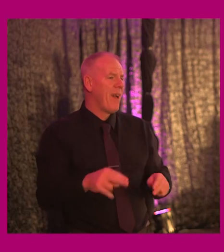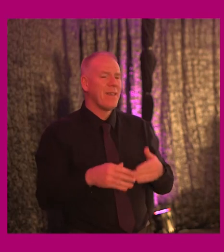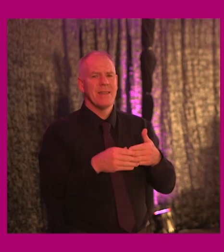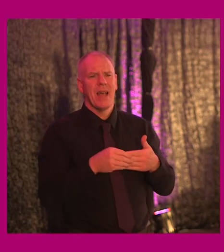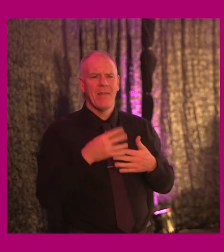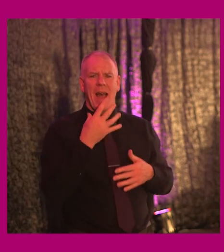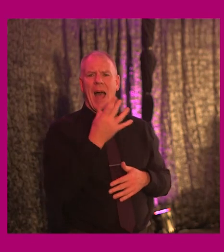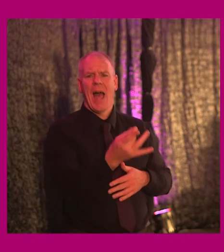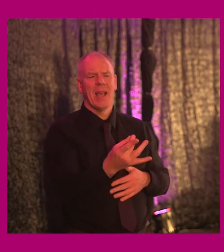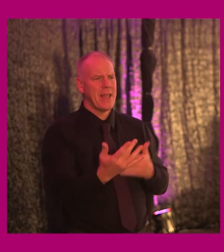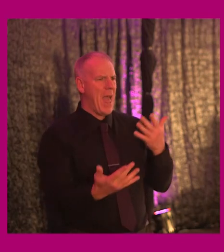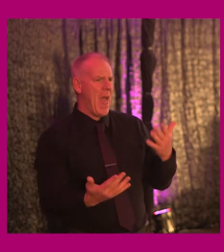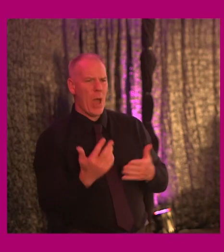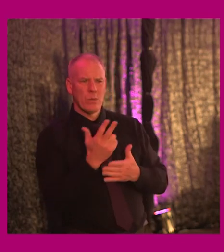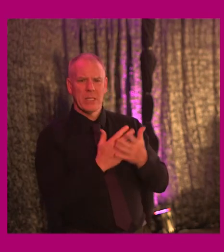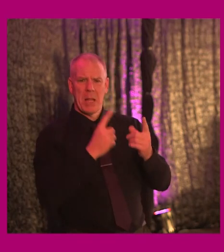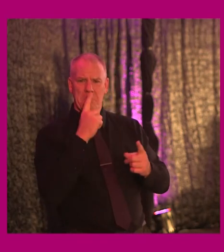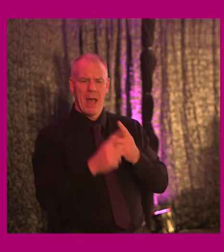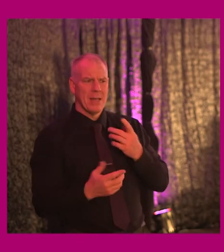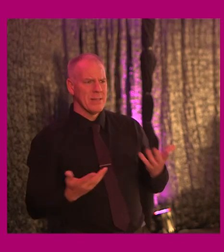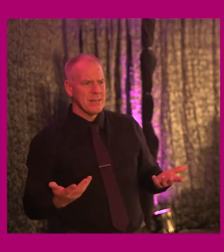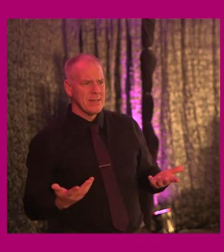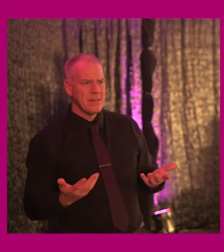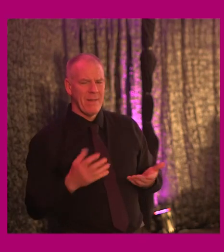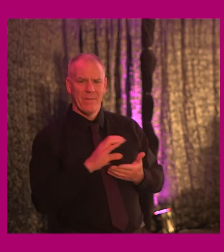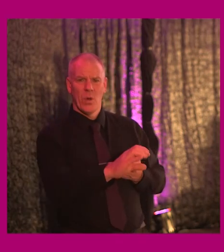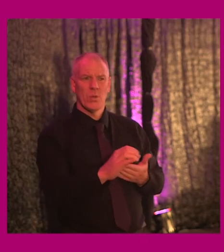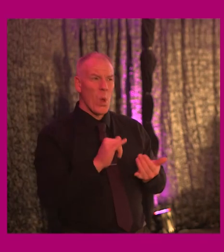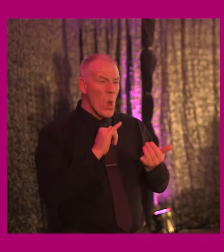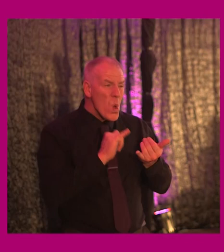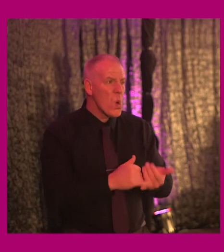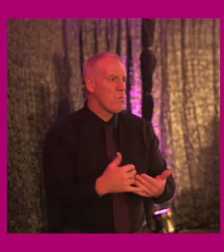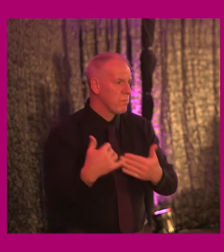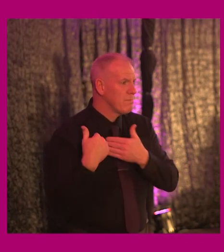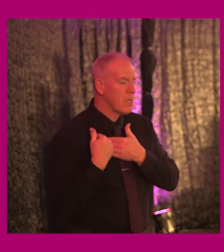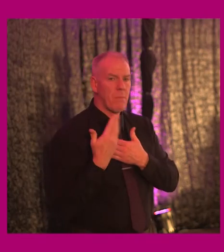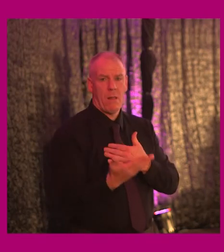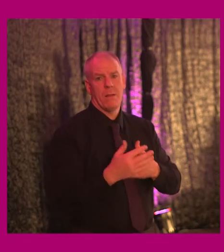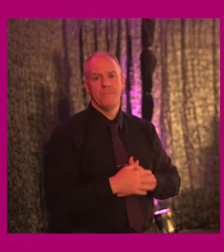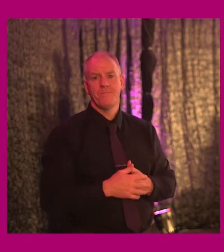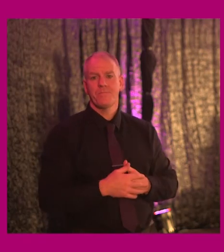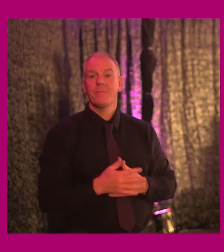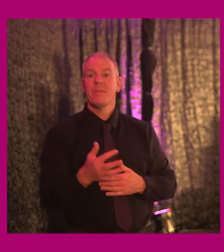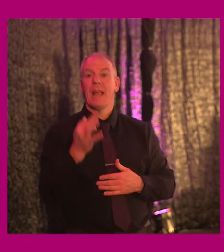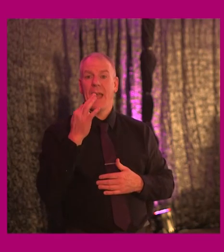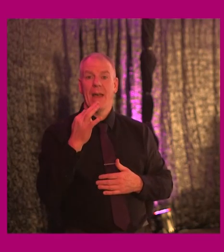asked how such designs are being funded. Who would be responsible if a